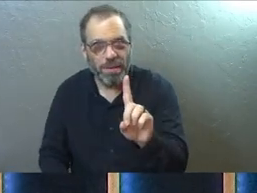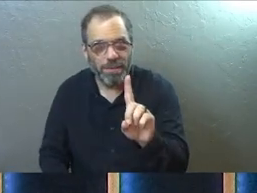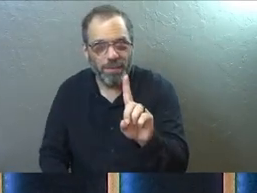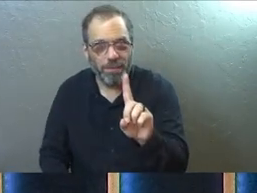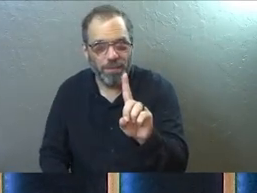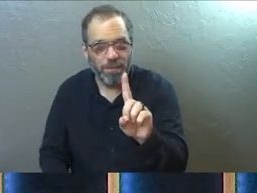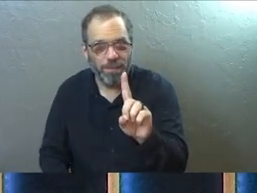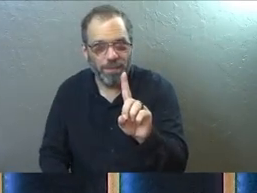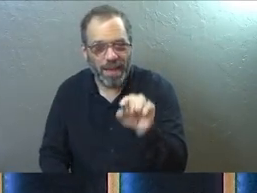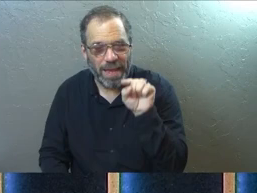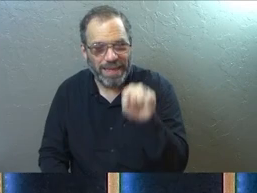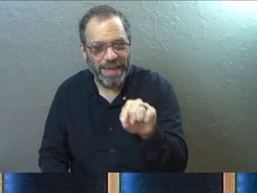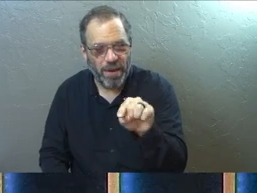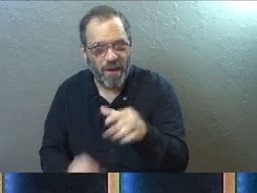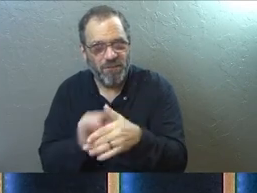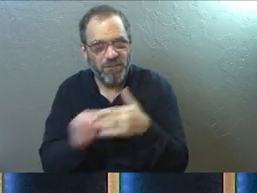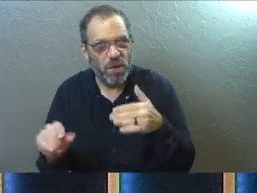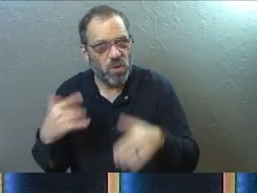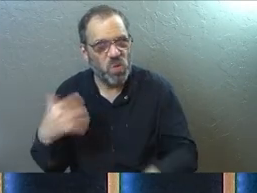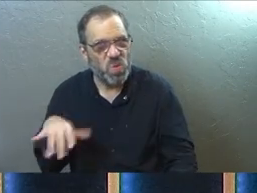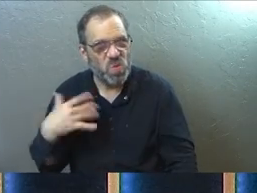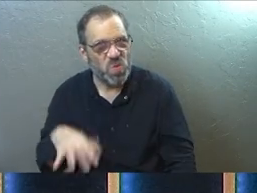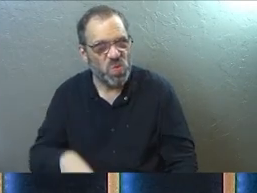really quick. This is a massive verse.